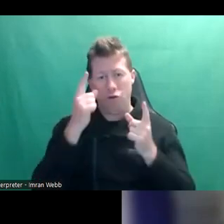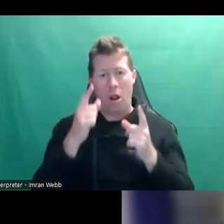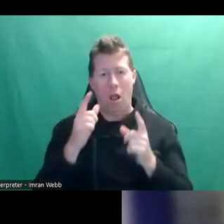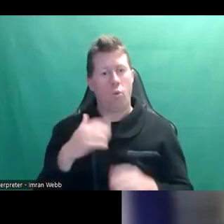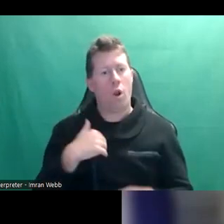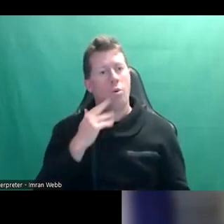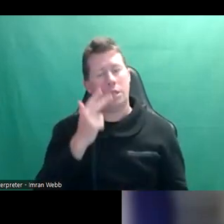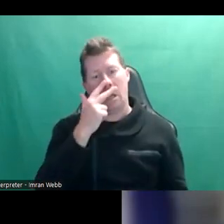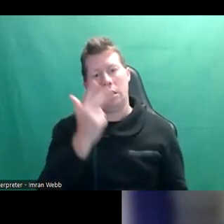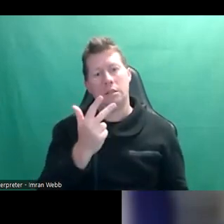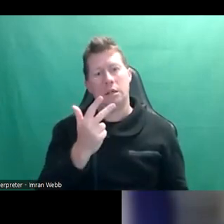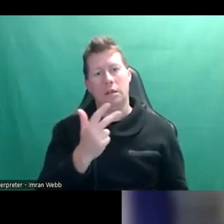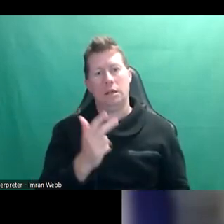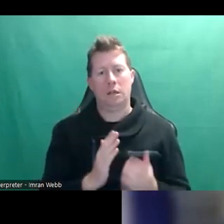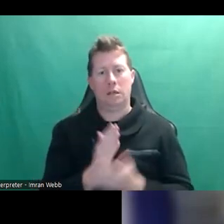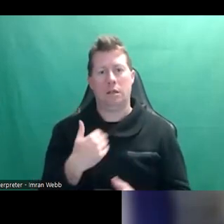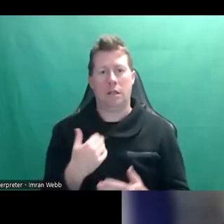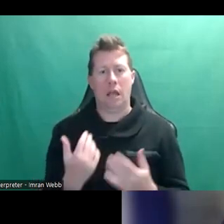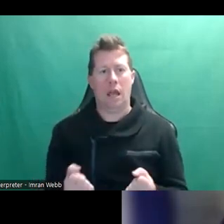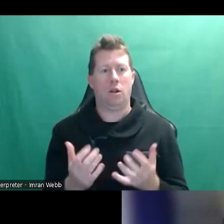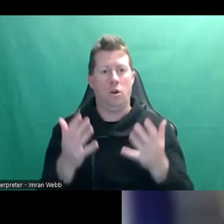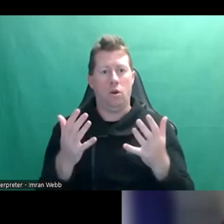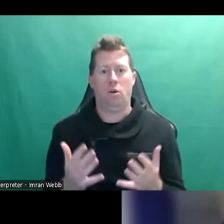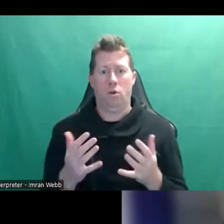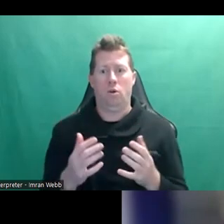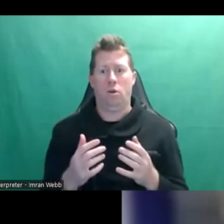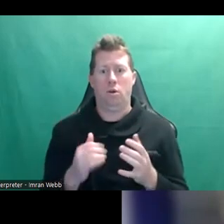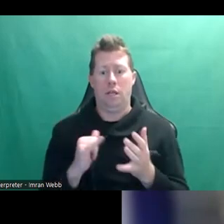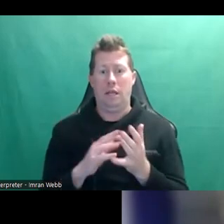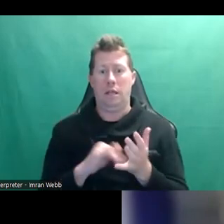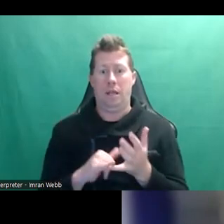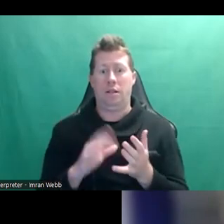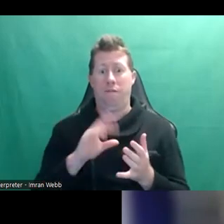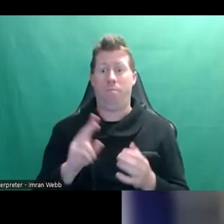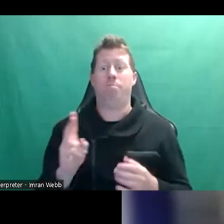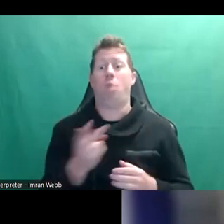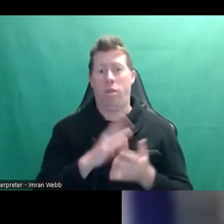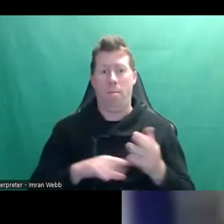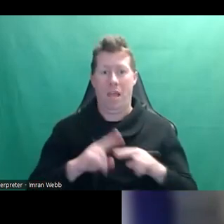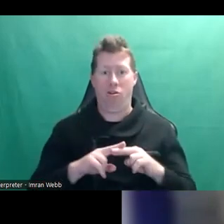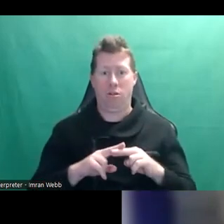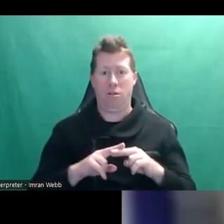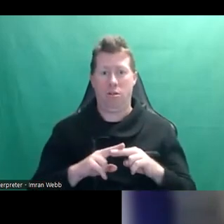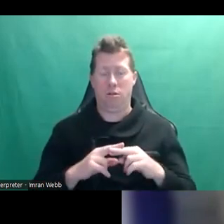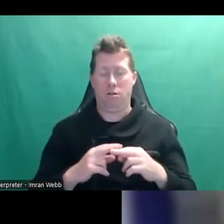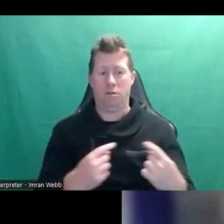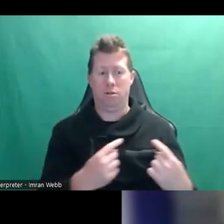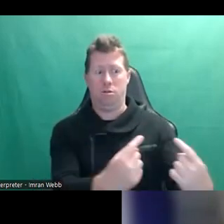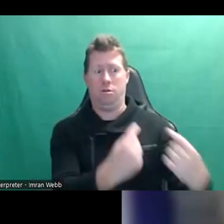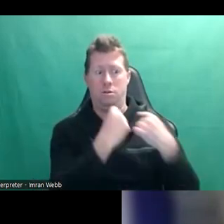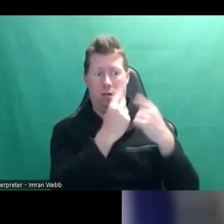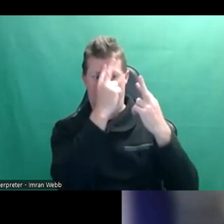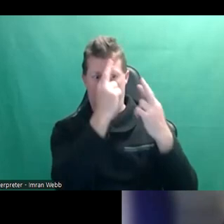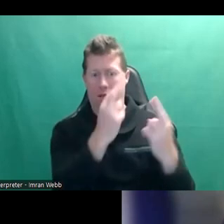because I got these suddenly these very overt messages from both my parents, in fact, that there were different expectations around